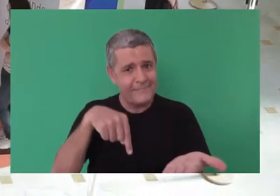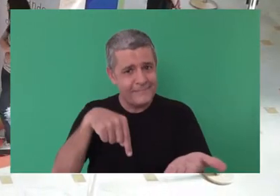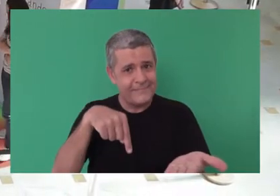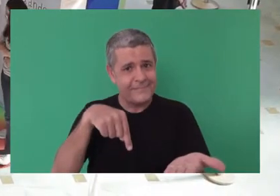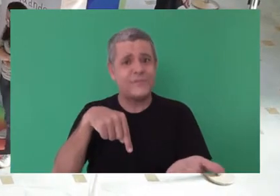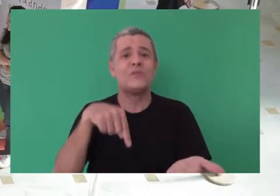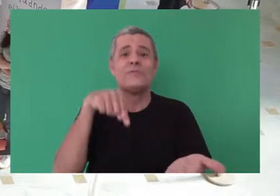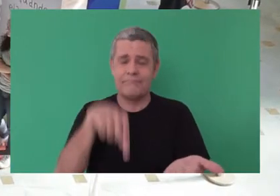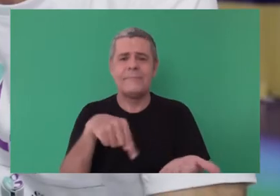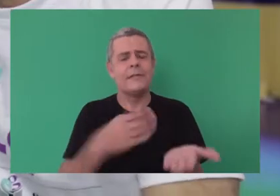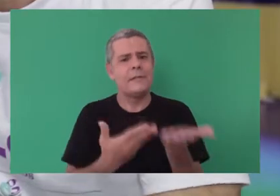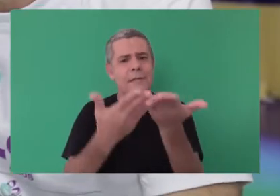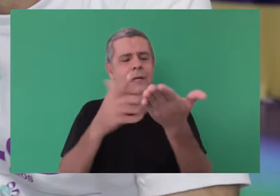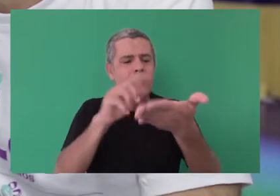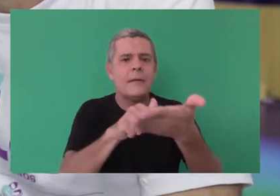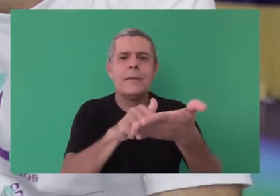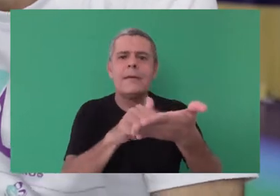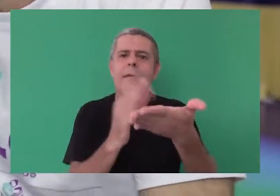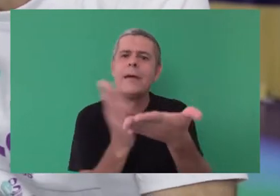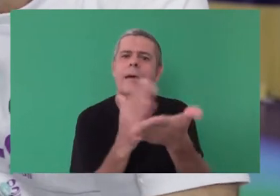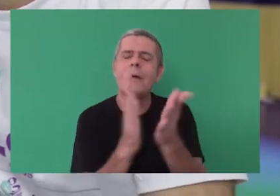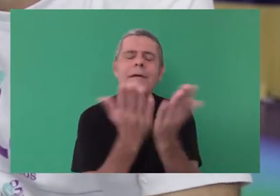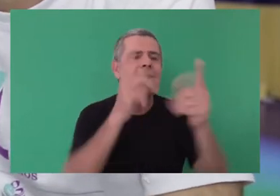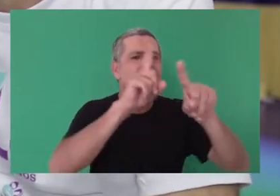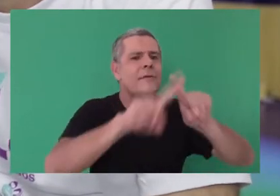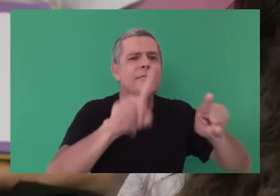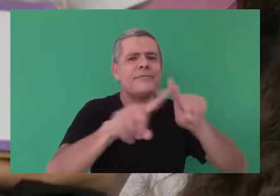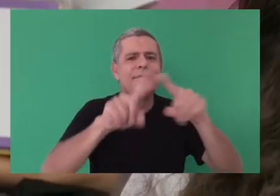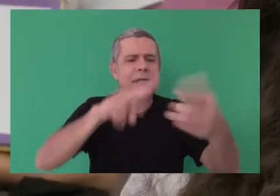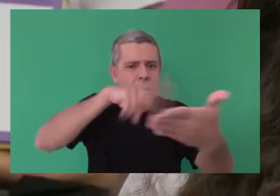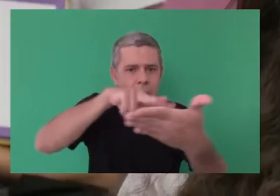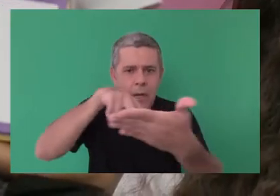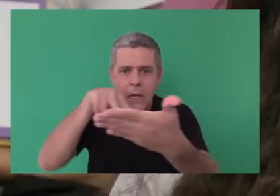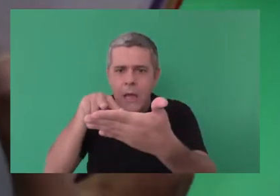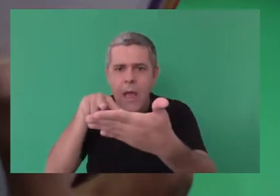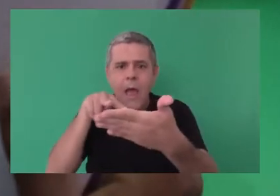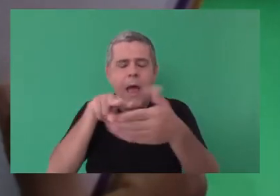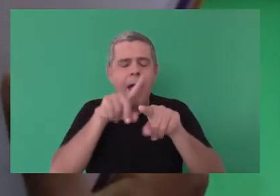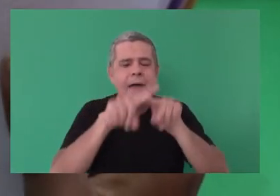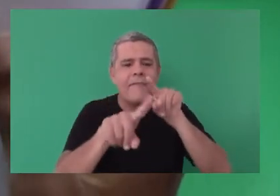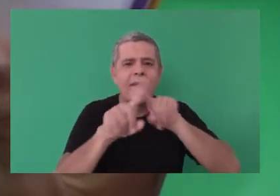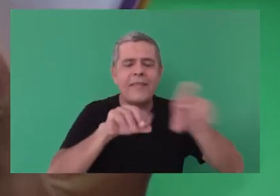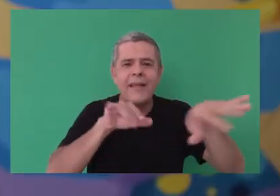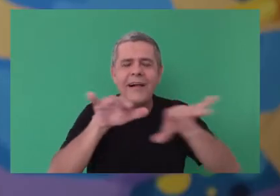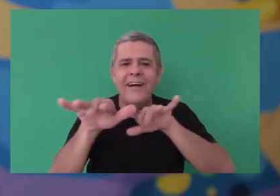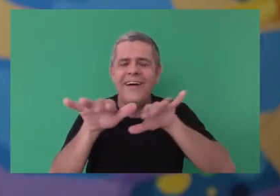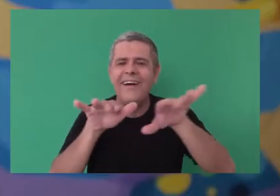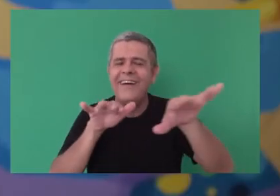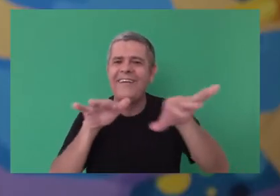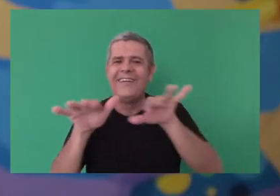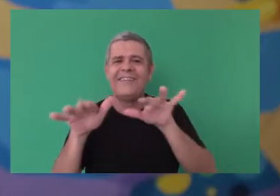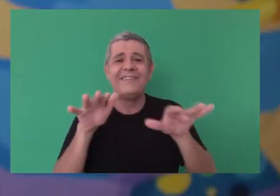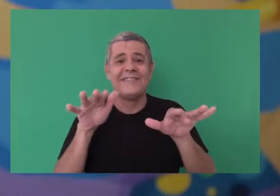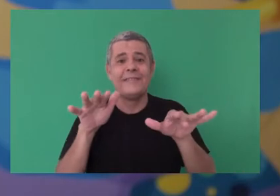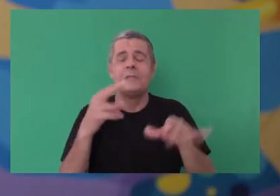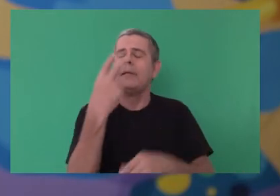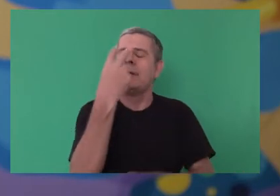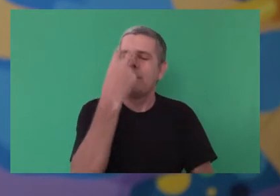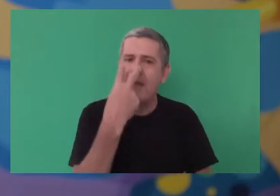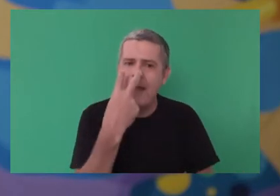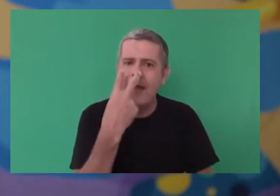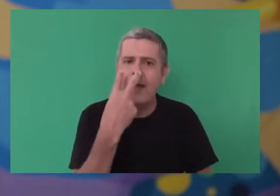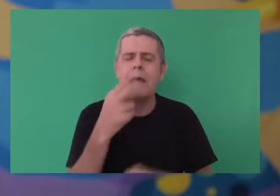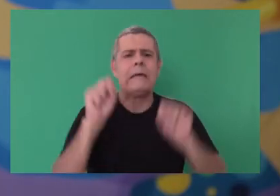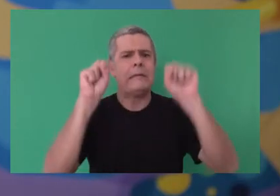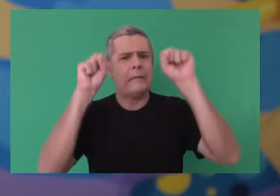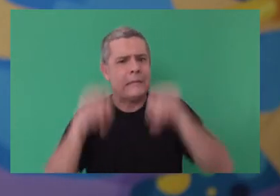everybody, with or without disabilities. Luana, Escola de Gente. Children can read a book in many ways. Blind